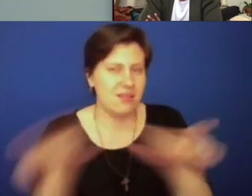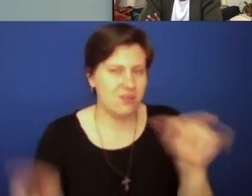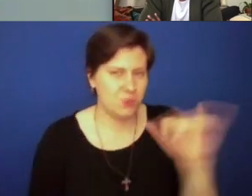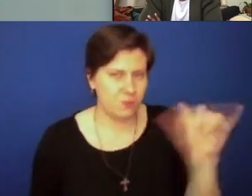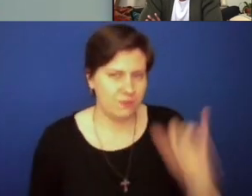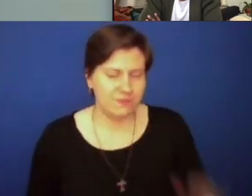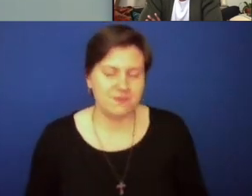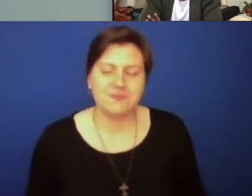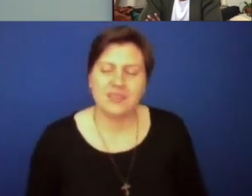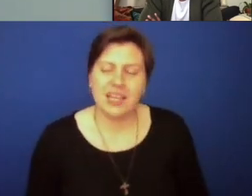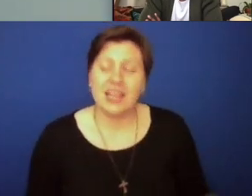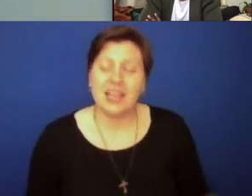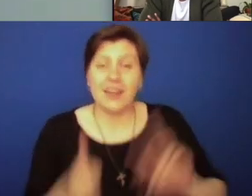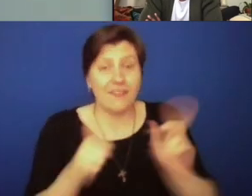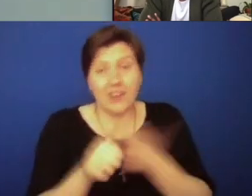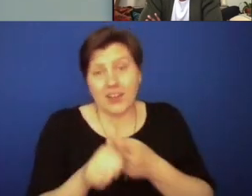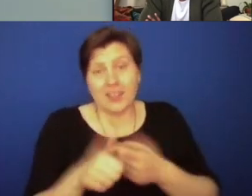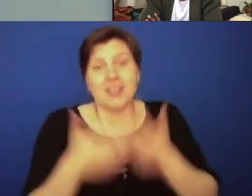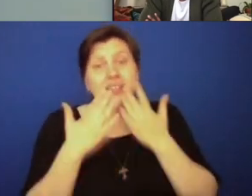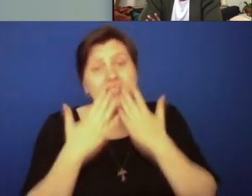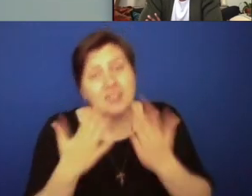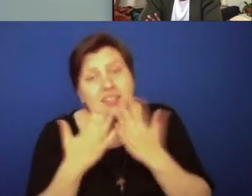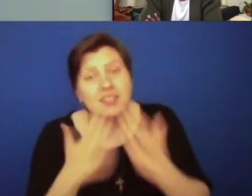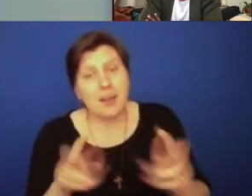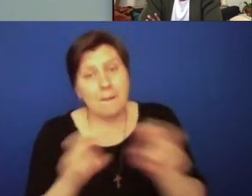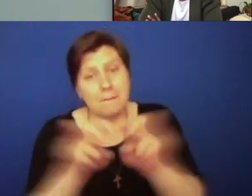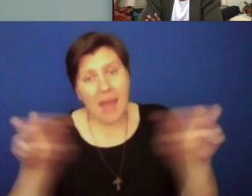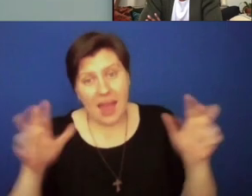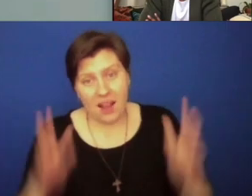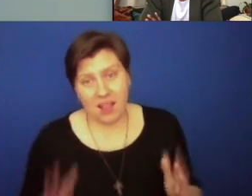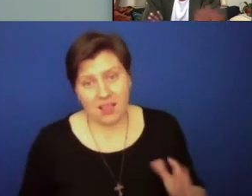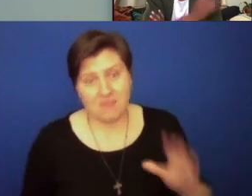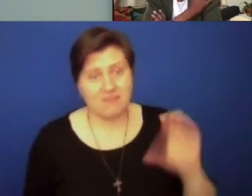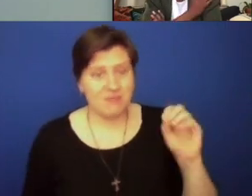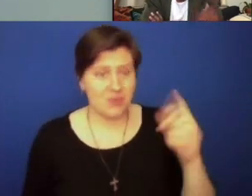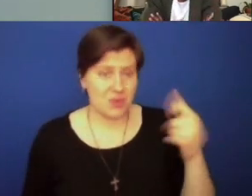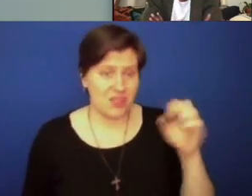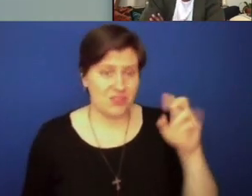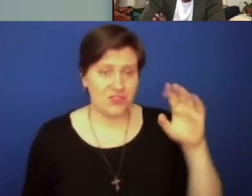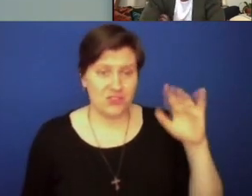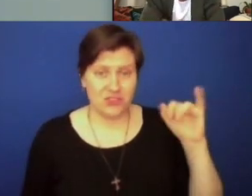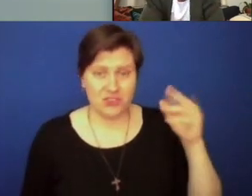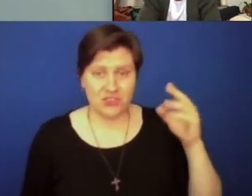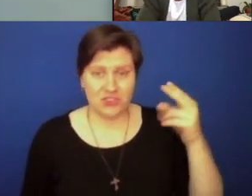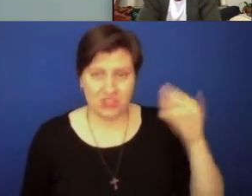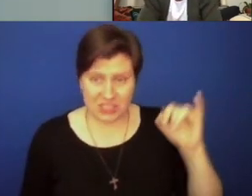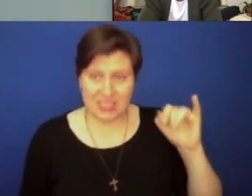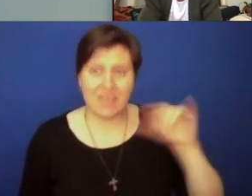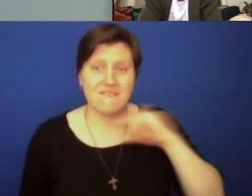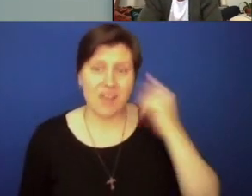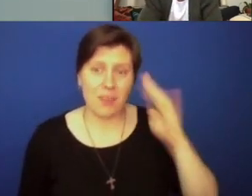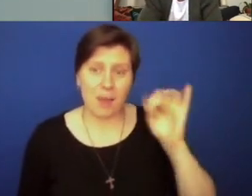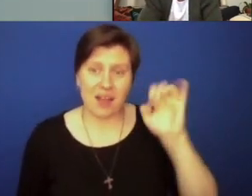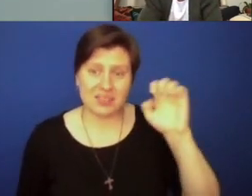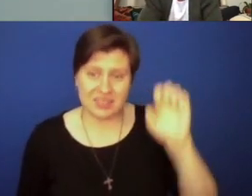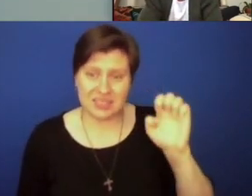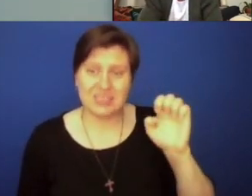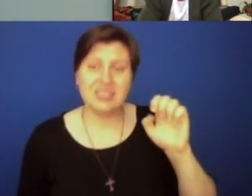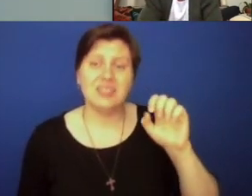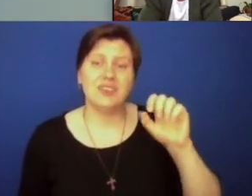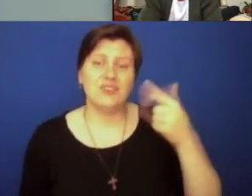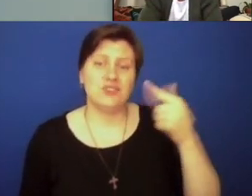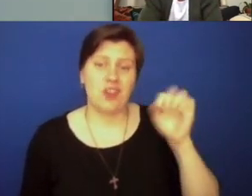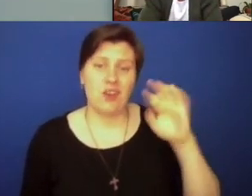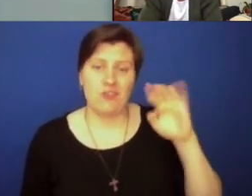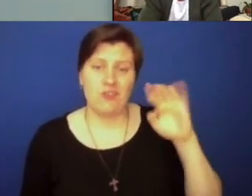But first and foremost, I just want to thank our panel, Ogechi, Father Boxy, Gerald, Dr. Williams, thank you for your